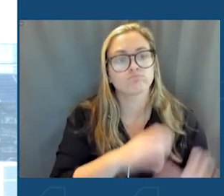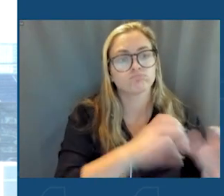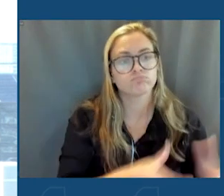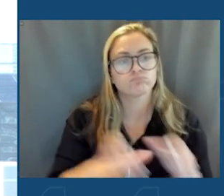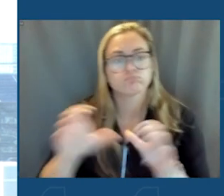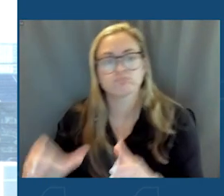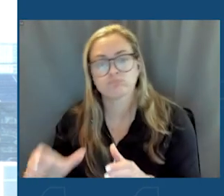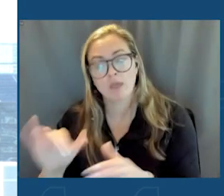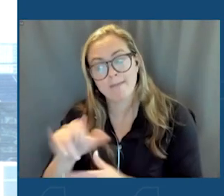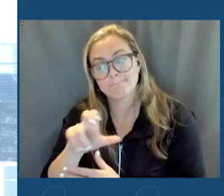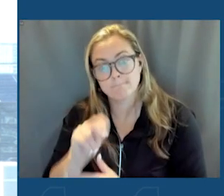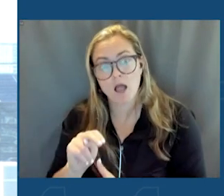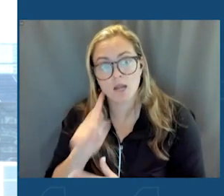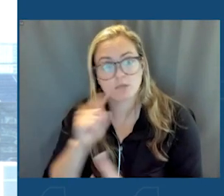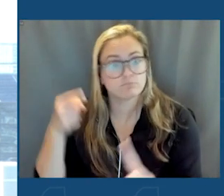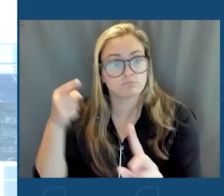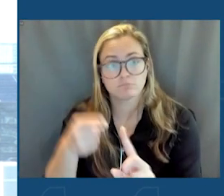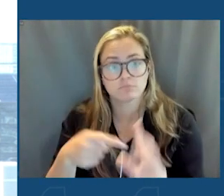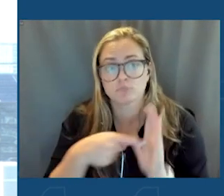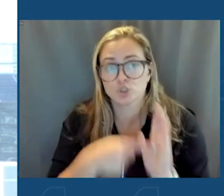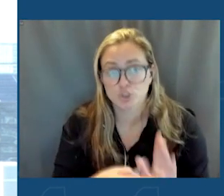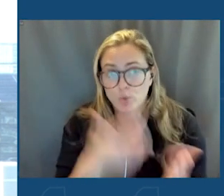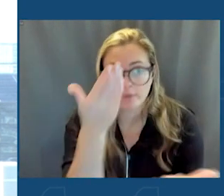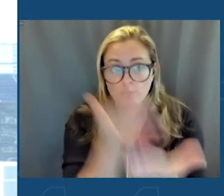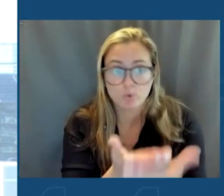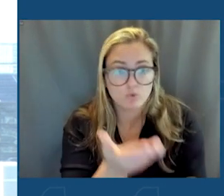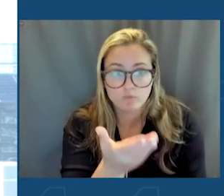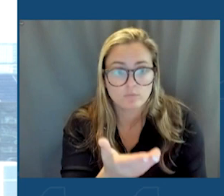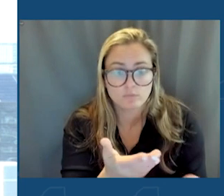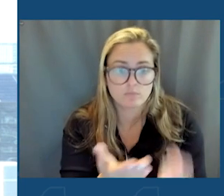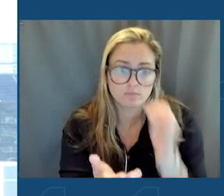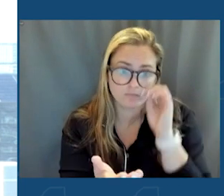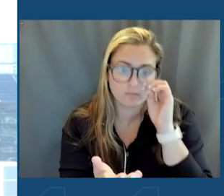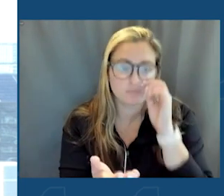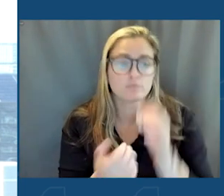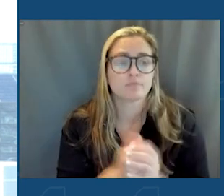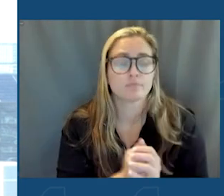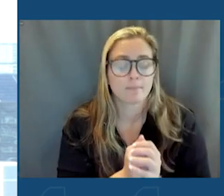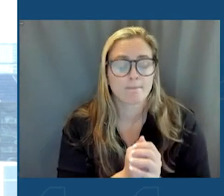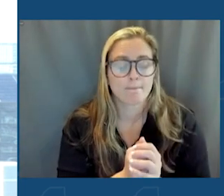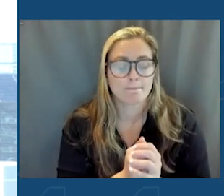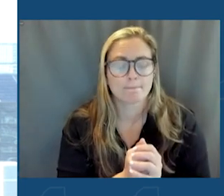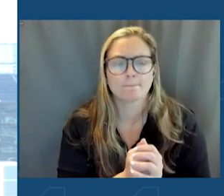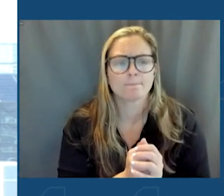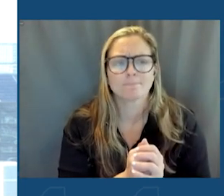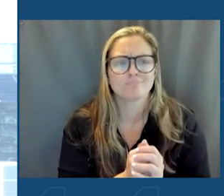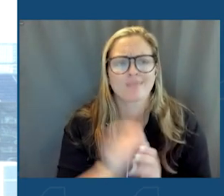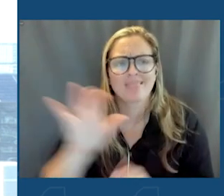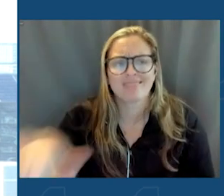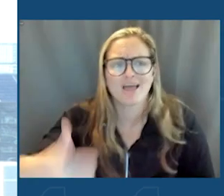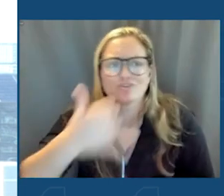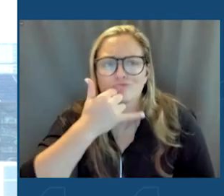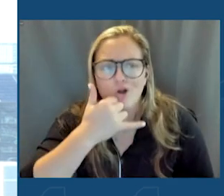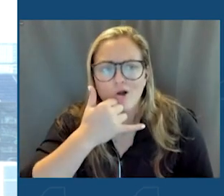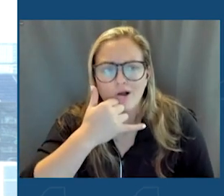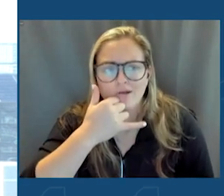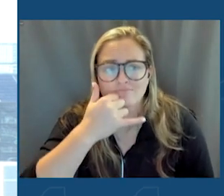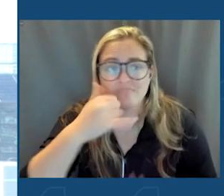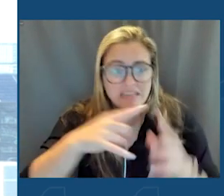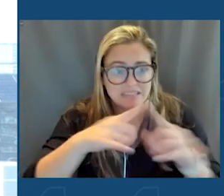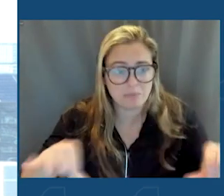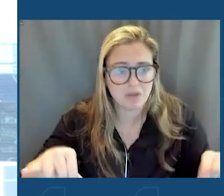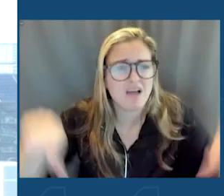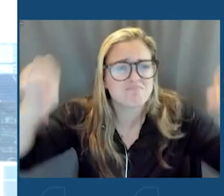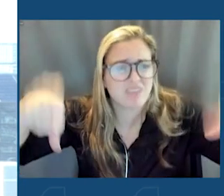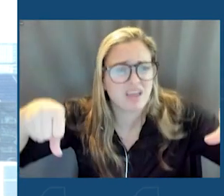Biden administration is also proving, importantly, right alongside of us, is how dead wrong that thinking in those prior